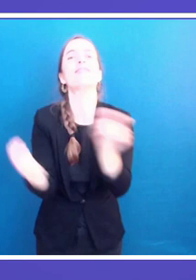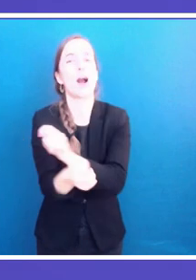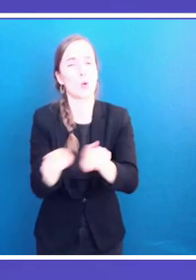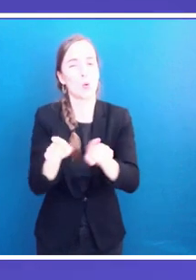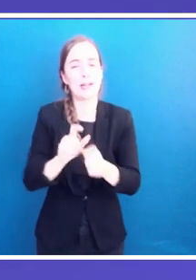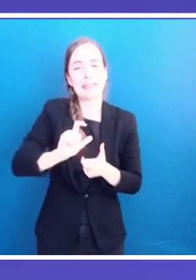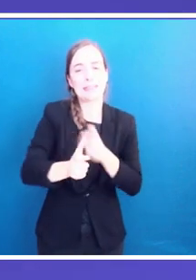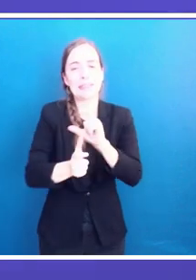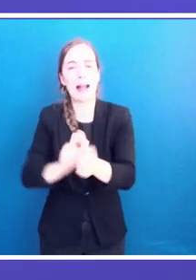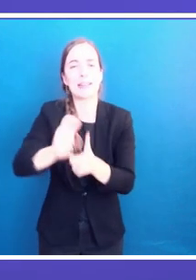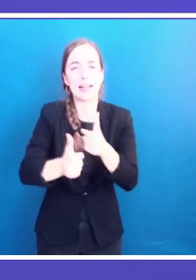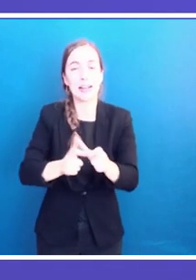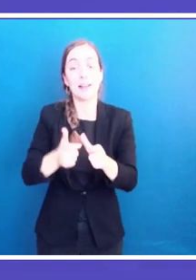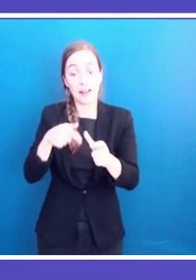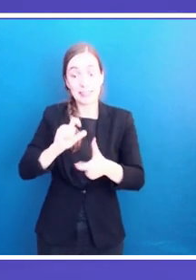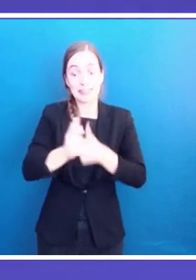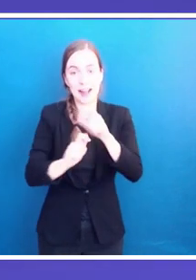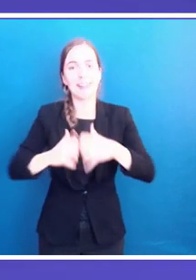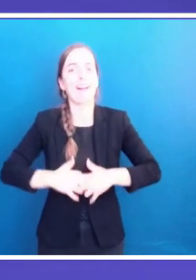endeavors. Thank you very much for your attention.